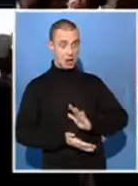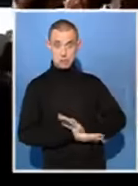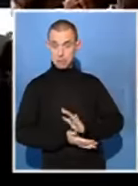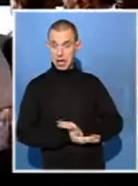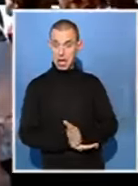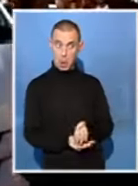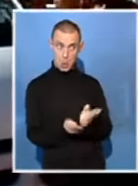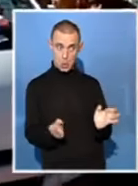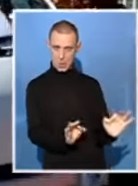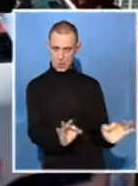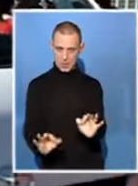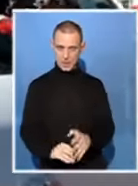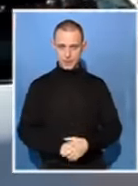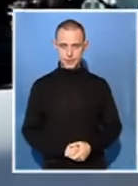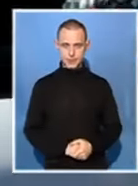energy.